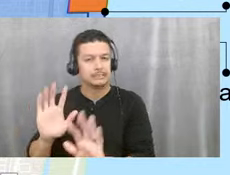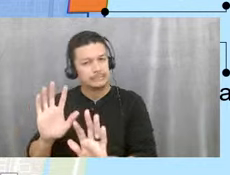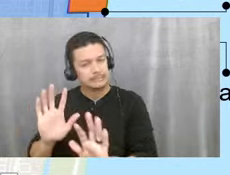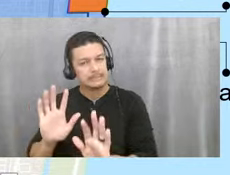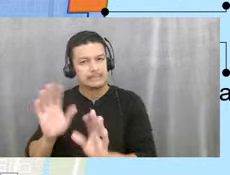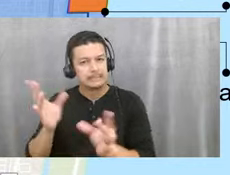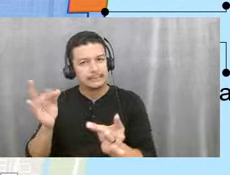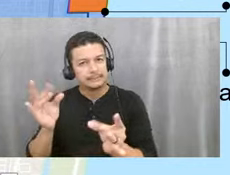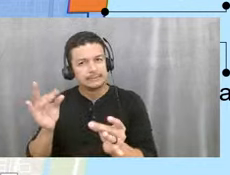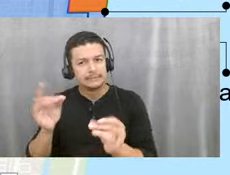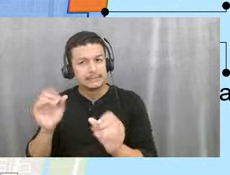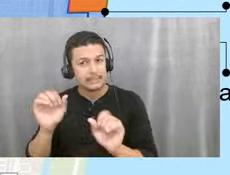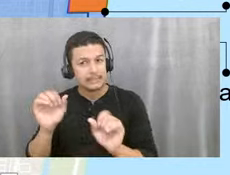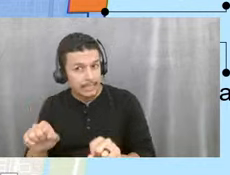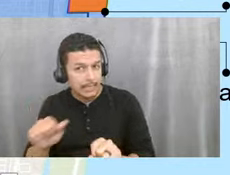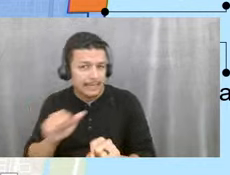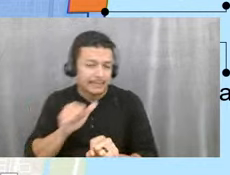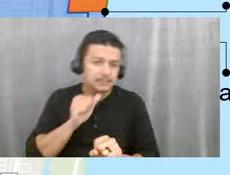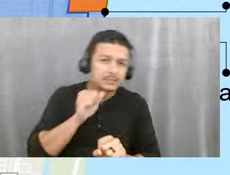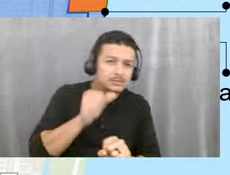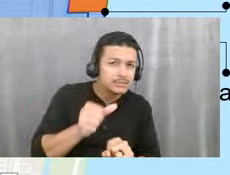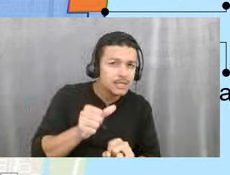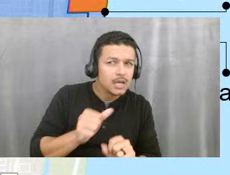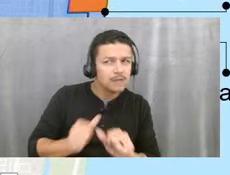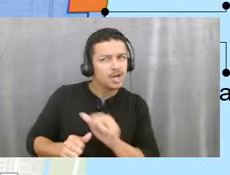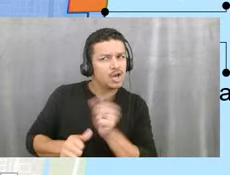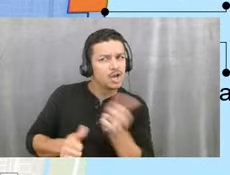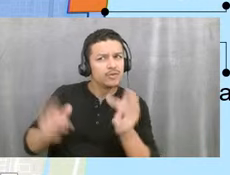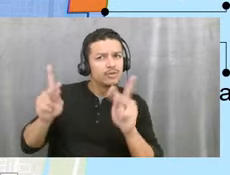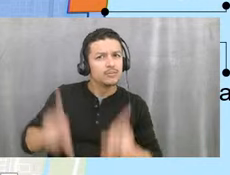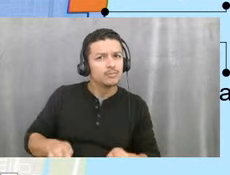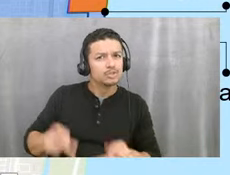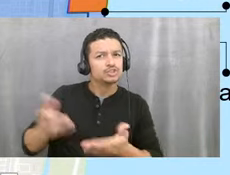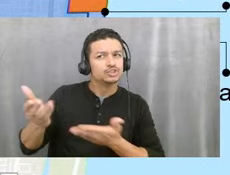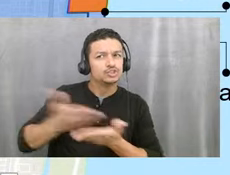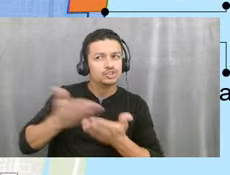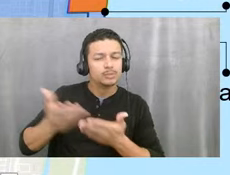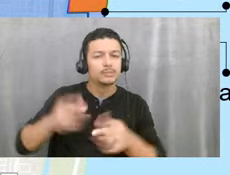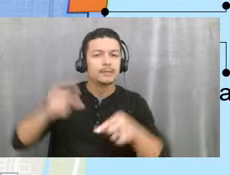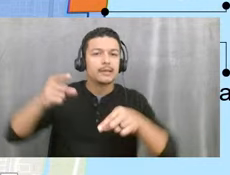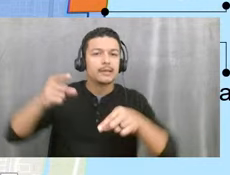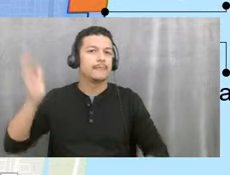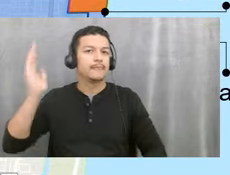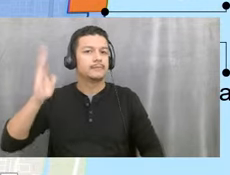annexed or not. If someone else is servicing them for this presentation, I am excluding them.